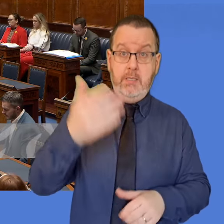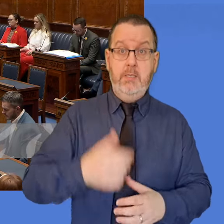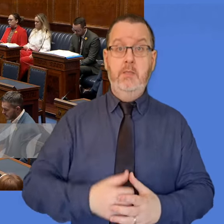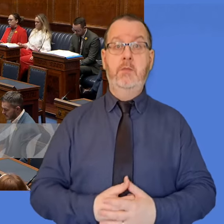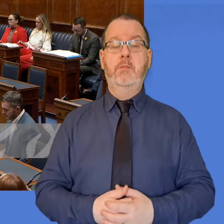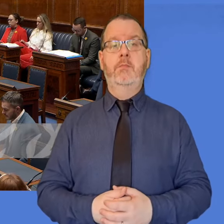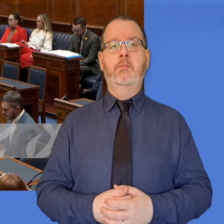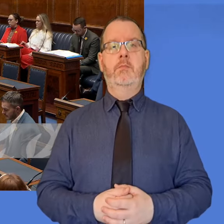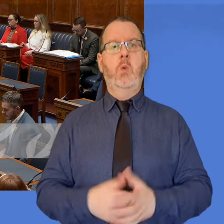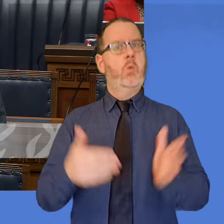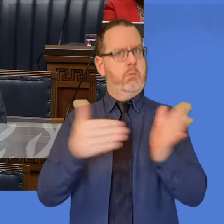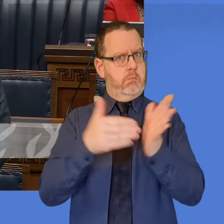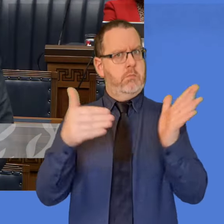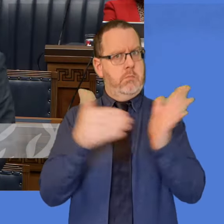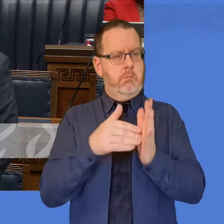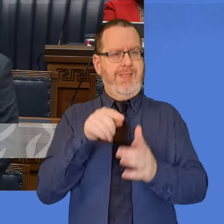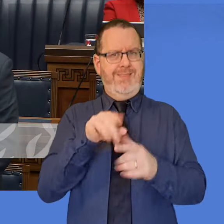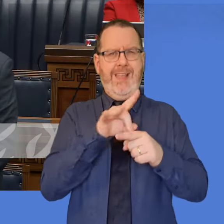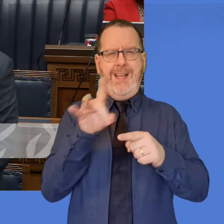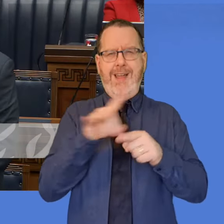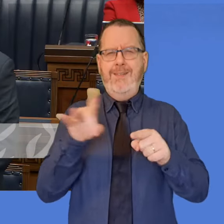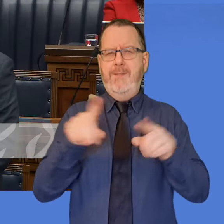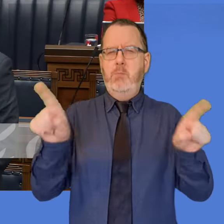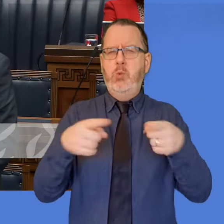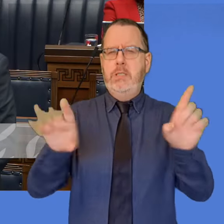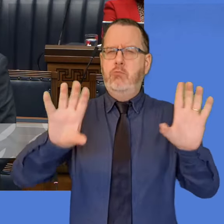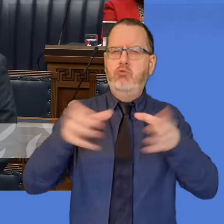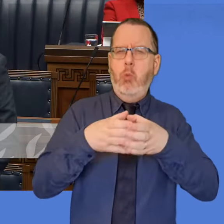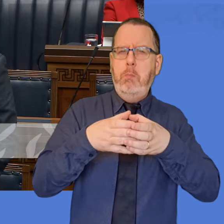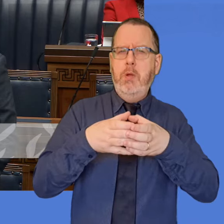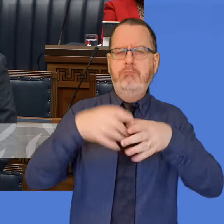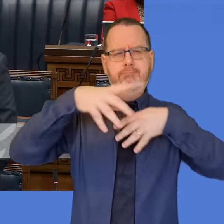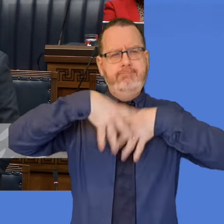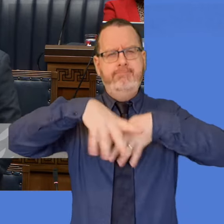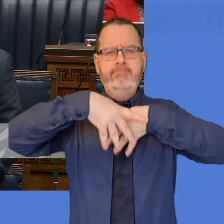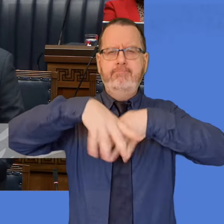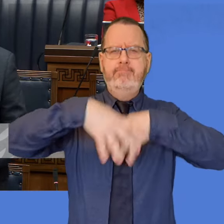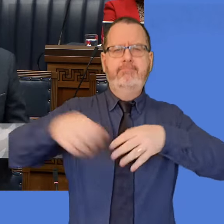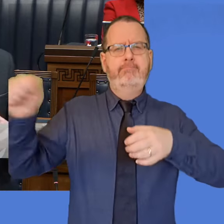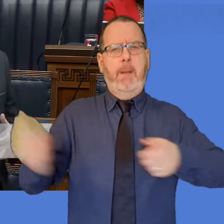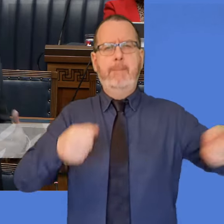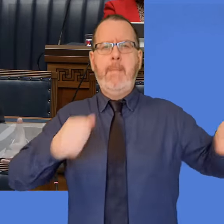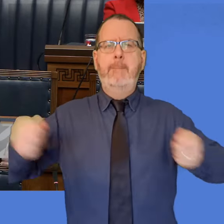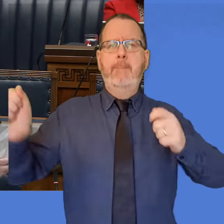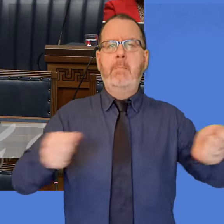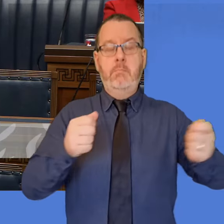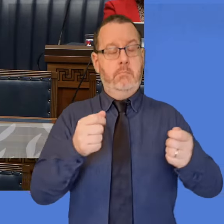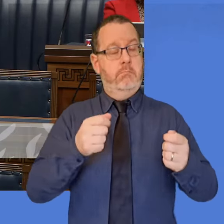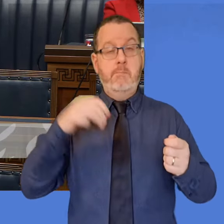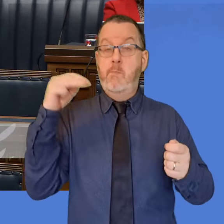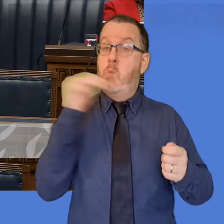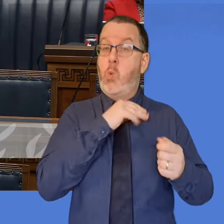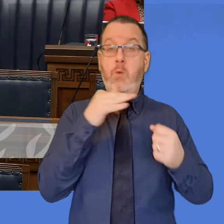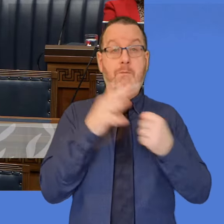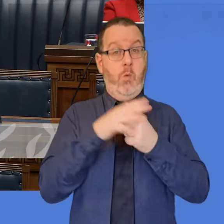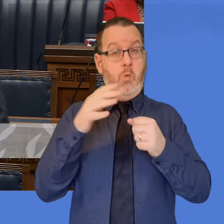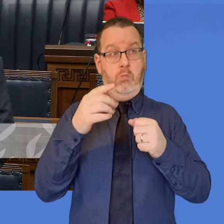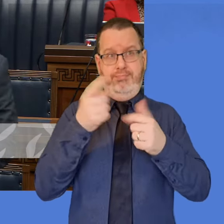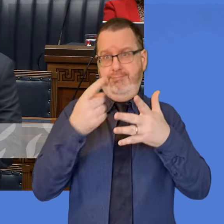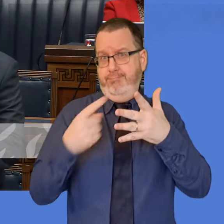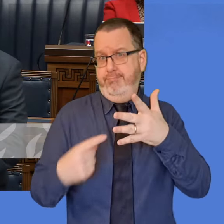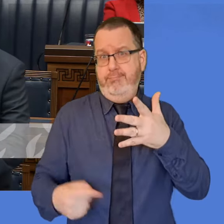Speaker, I absolutely agree that bands make an important contribution, and in a number of ways.